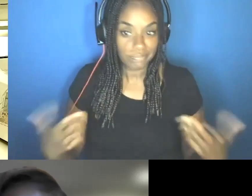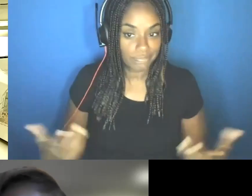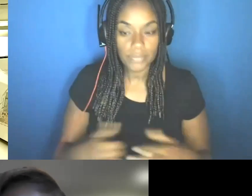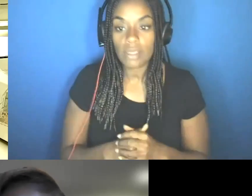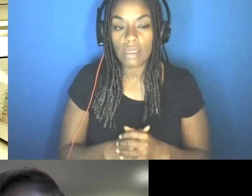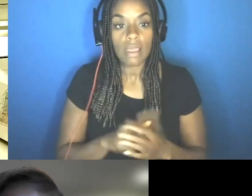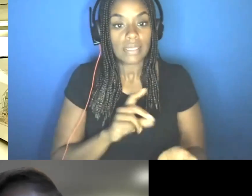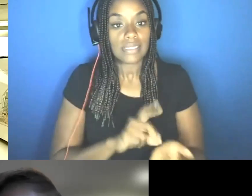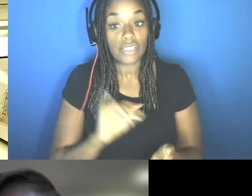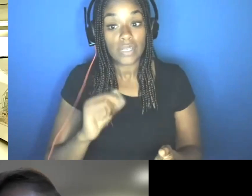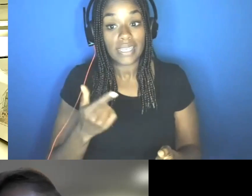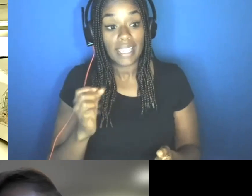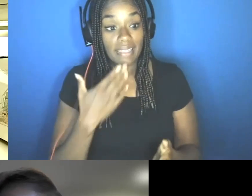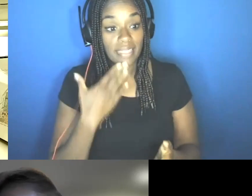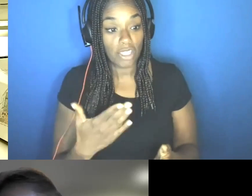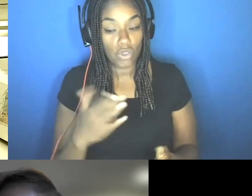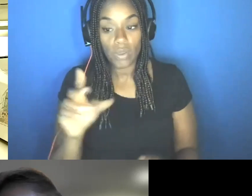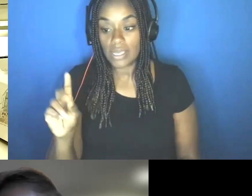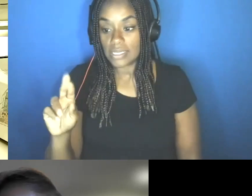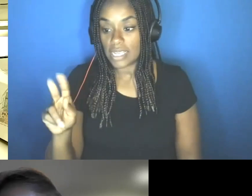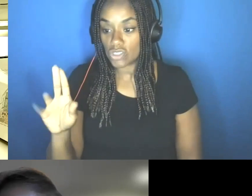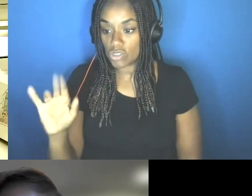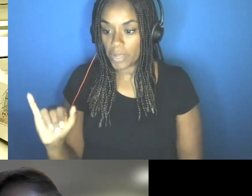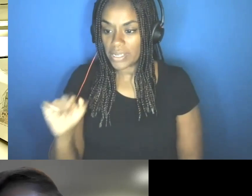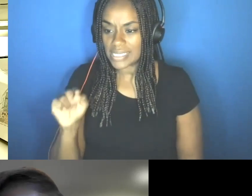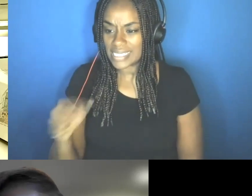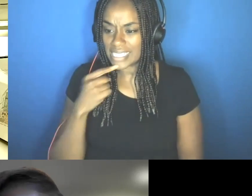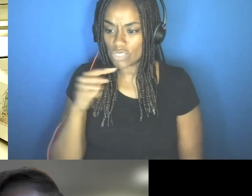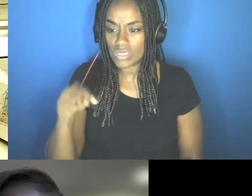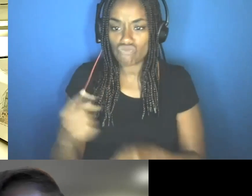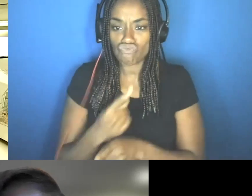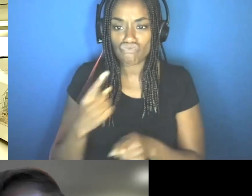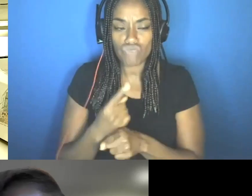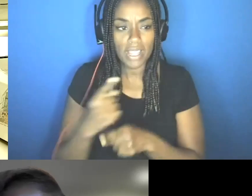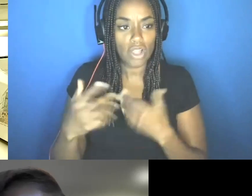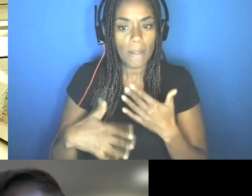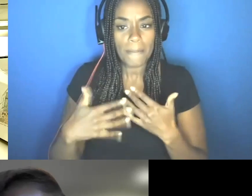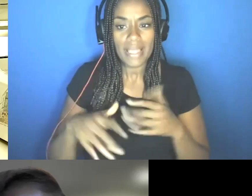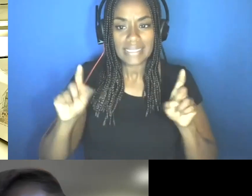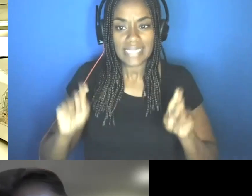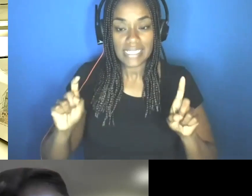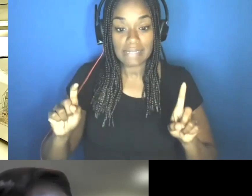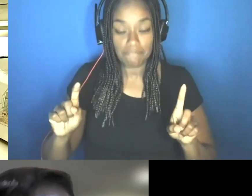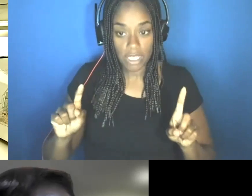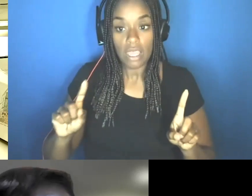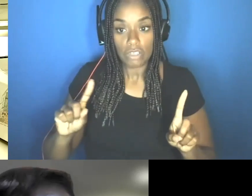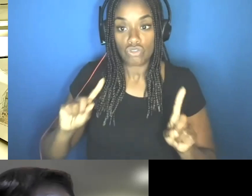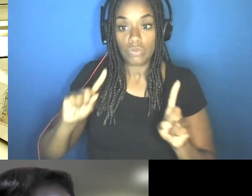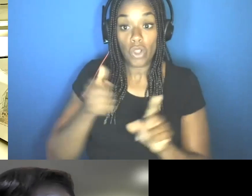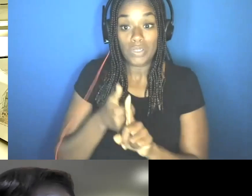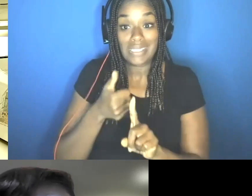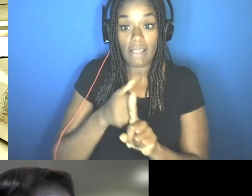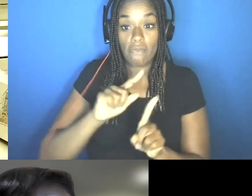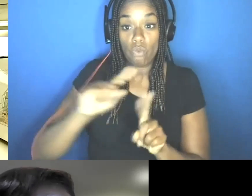Um, but Dr. Perry's adding that this was a regular blood test that apparently she went for a blood test and it